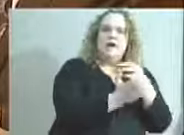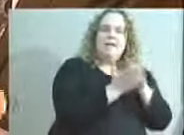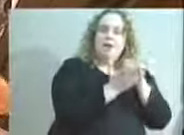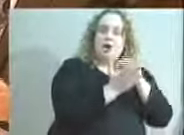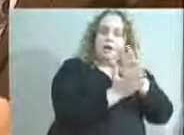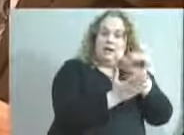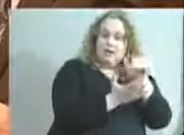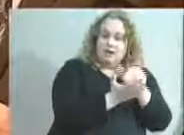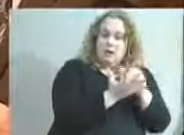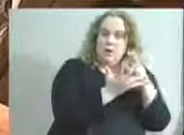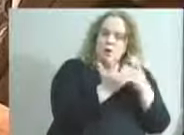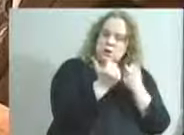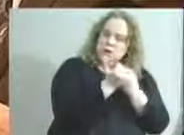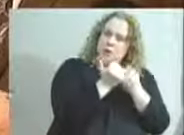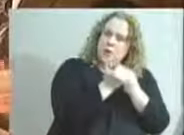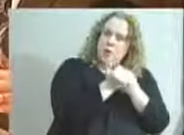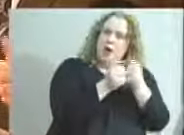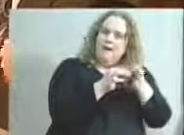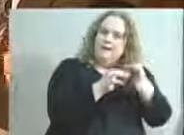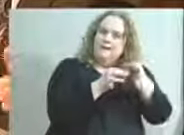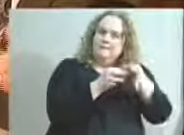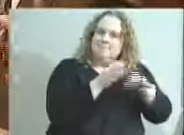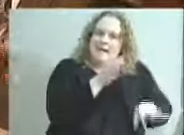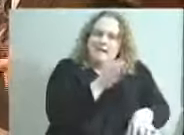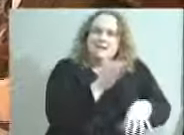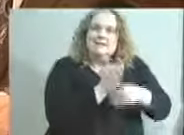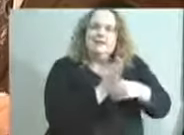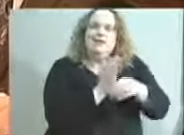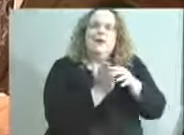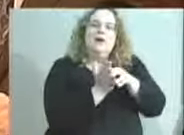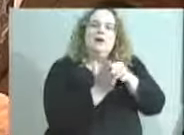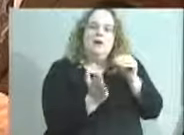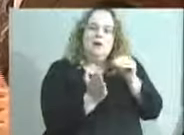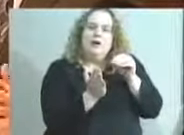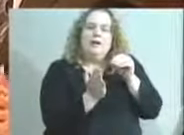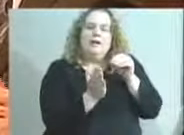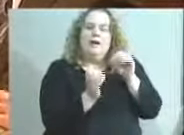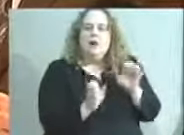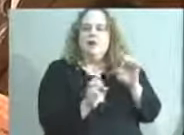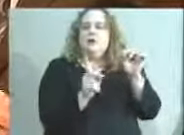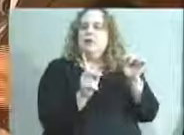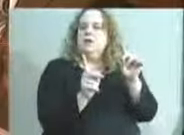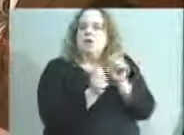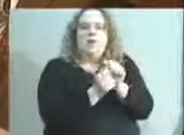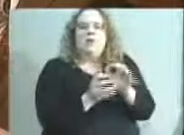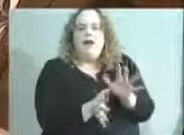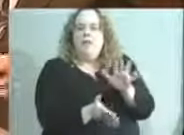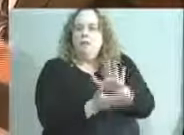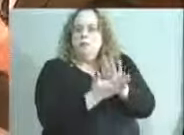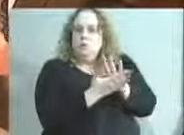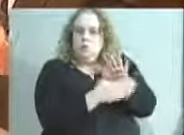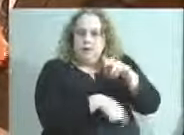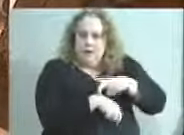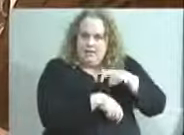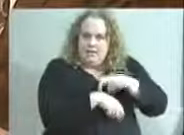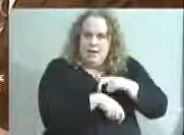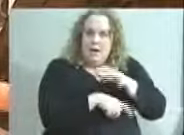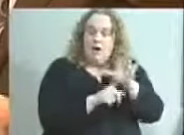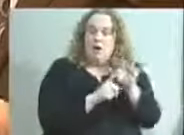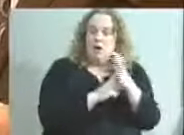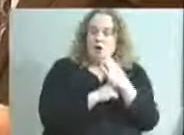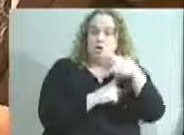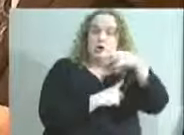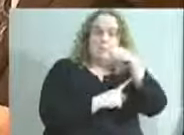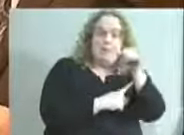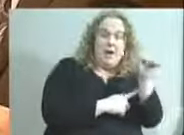We want to support extended learning opportunities like I've referenced with out of school time. The cultural past was a huge thing for our community. We're going into our third